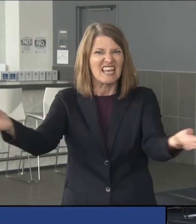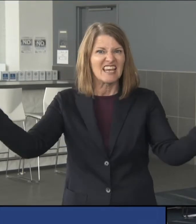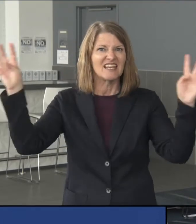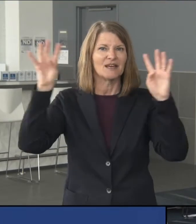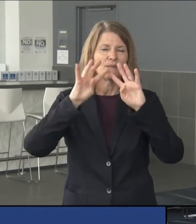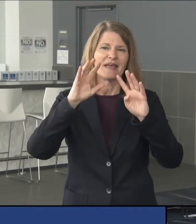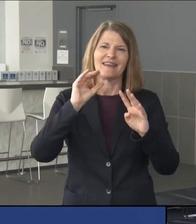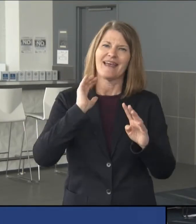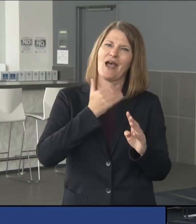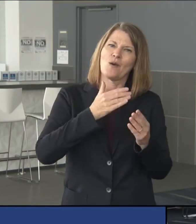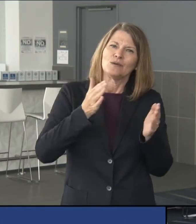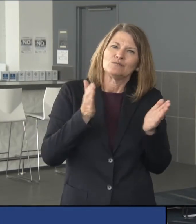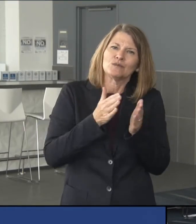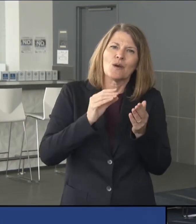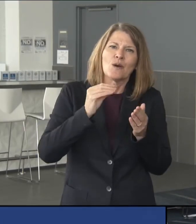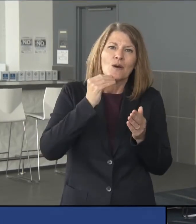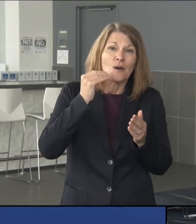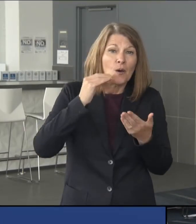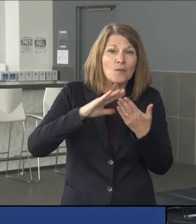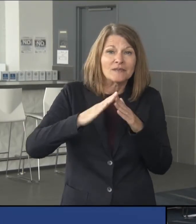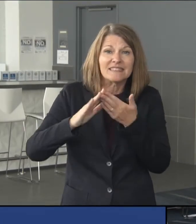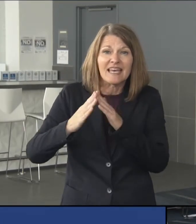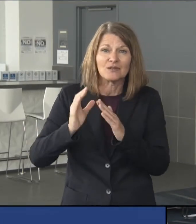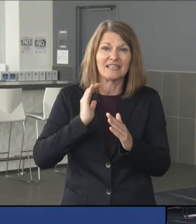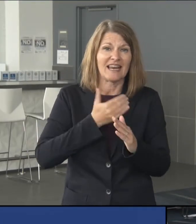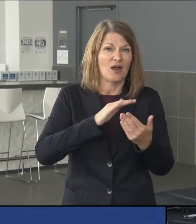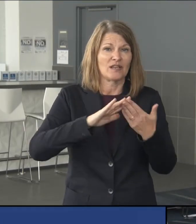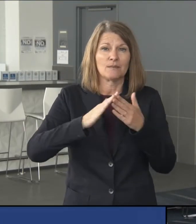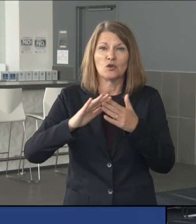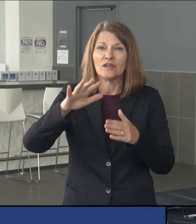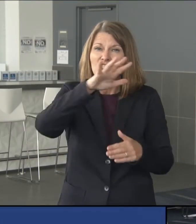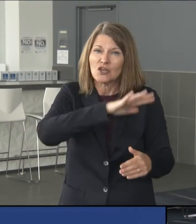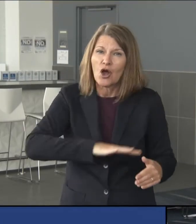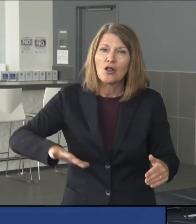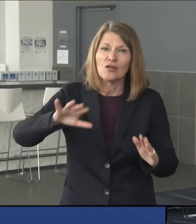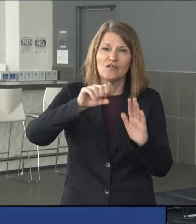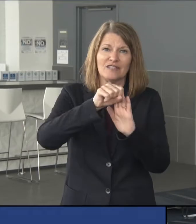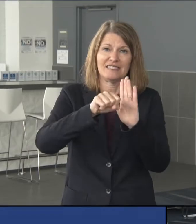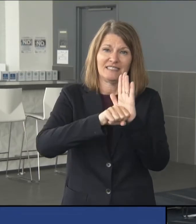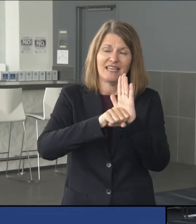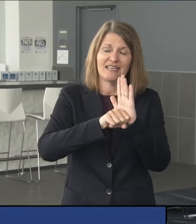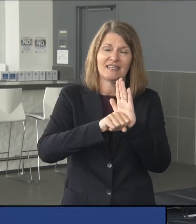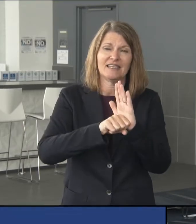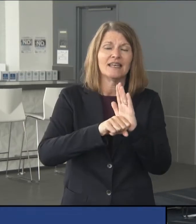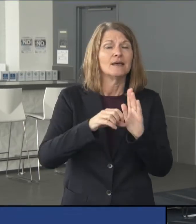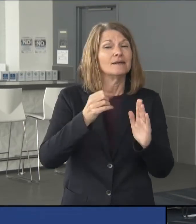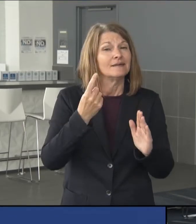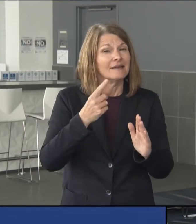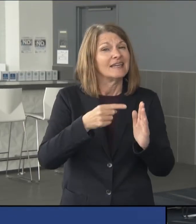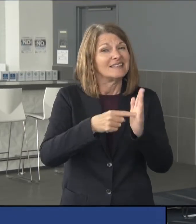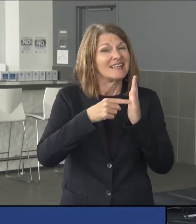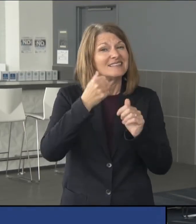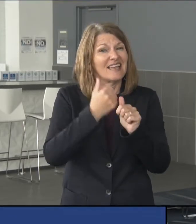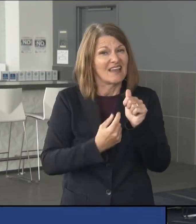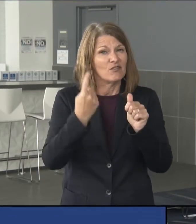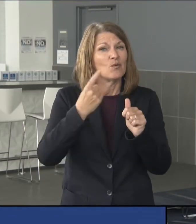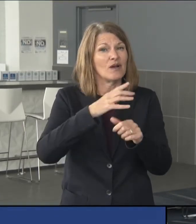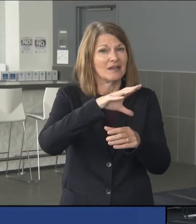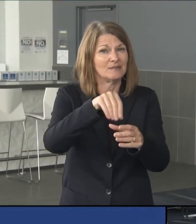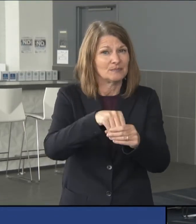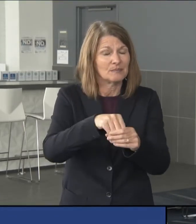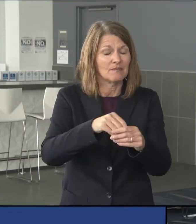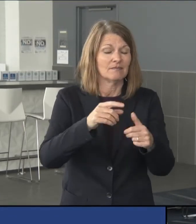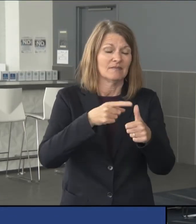in our hometowns, and in our communities across the Commonwealth. And it takes everyone. It takes